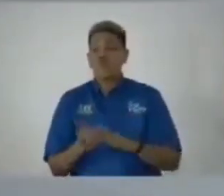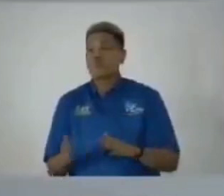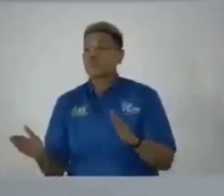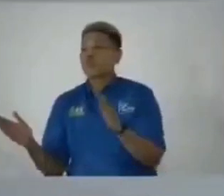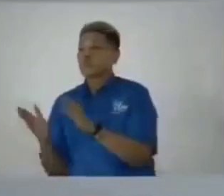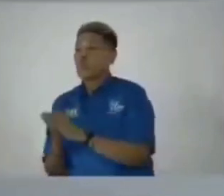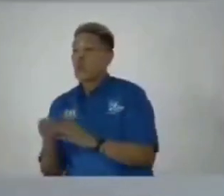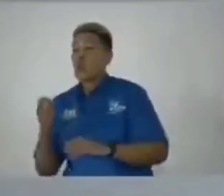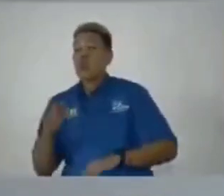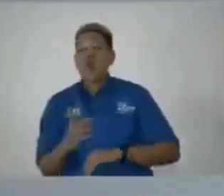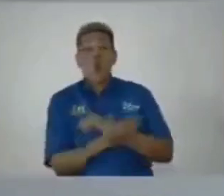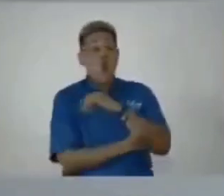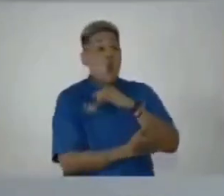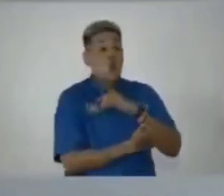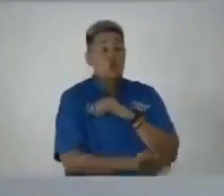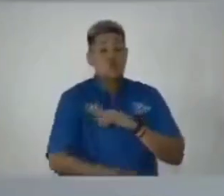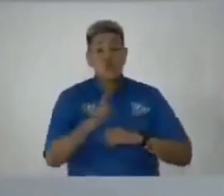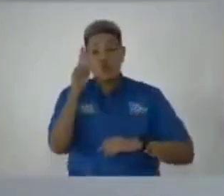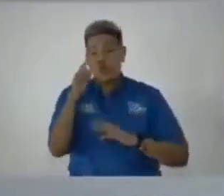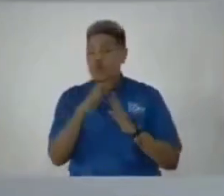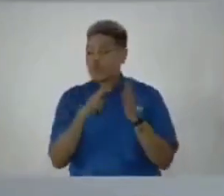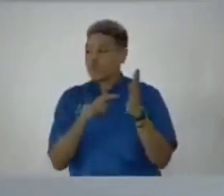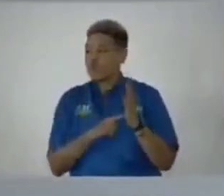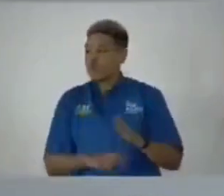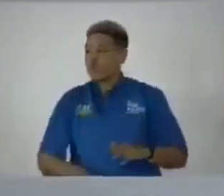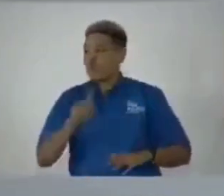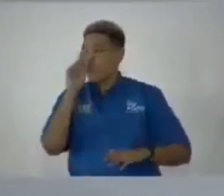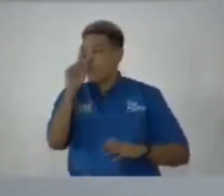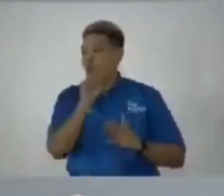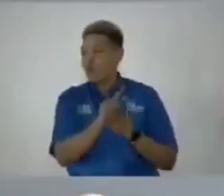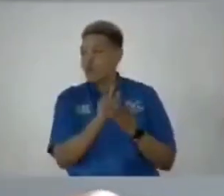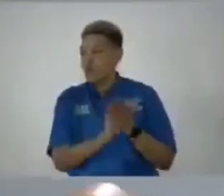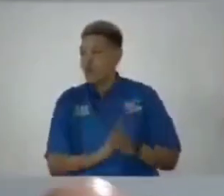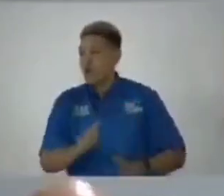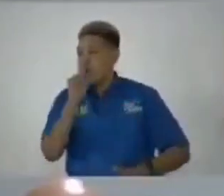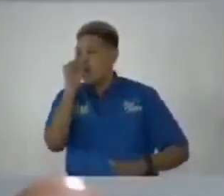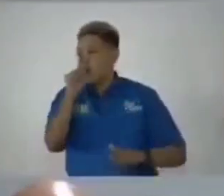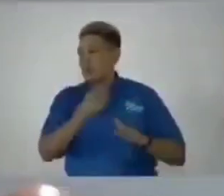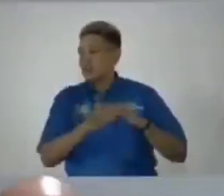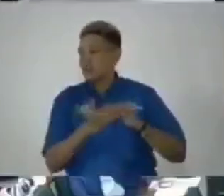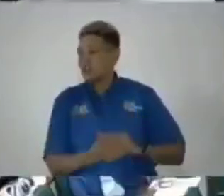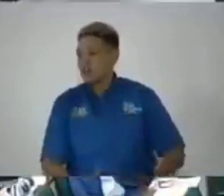country there is one rule one law one jamaica